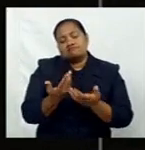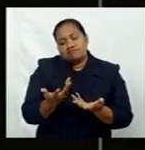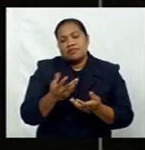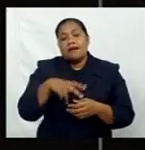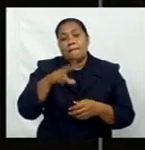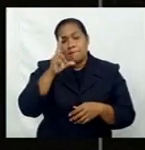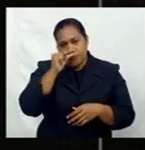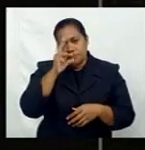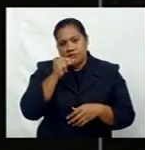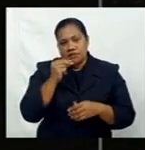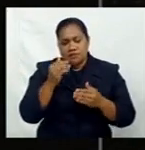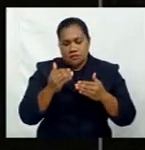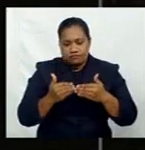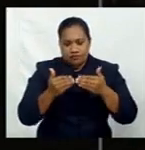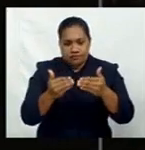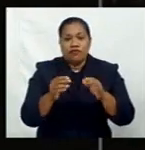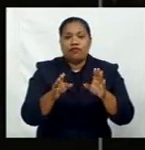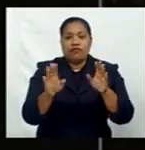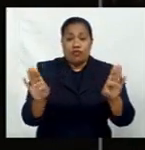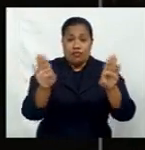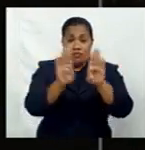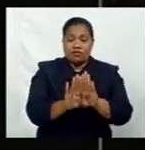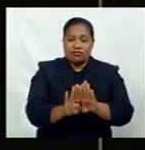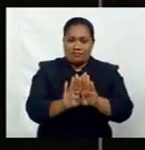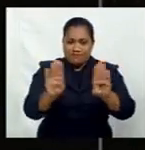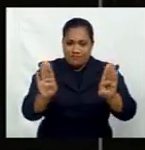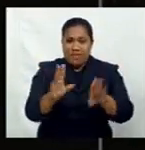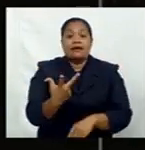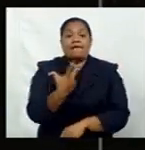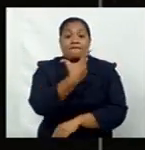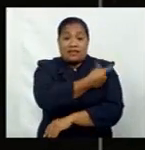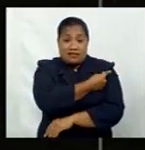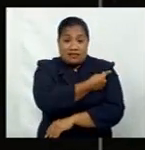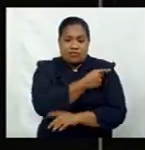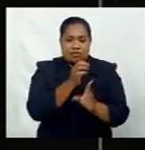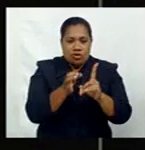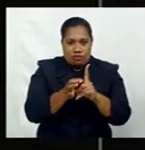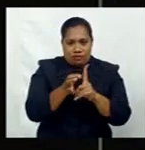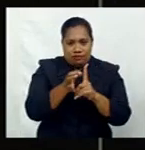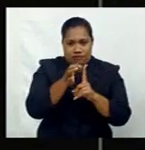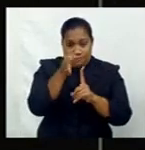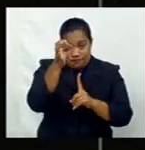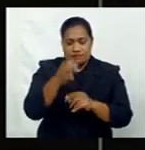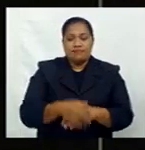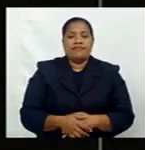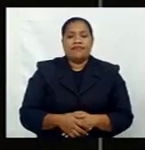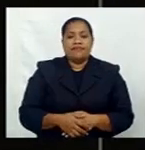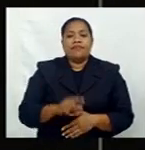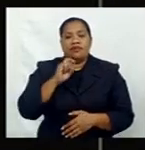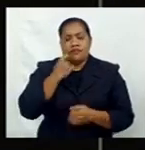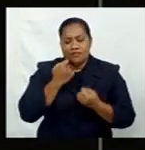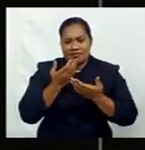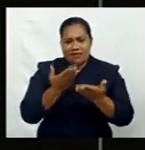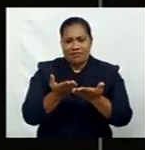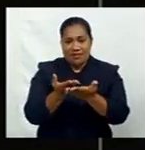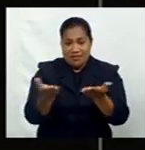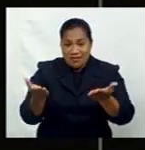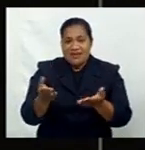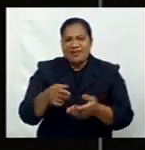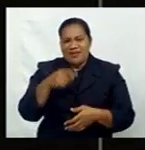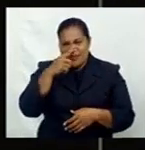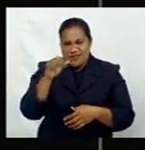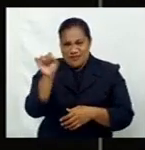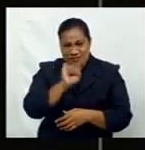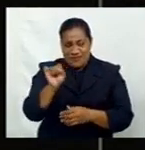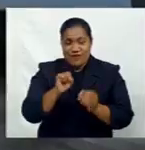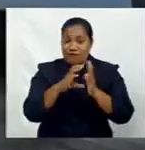restrictions including borders being lifted as vaccination numbers progress has given these breadwinners a glimmer of hope. Lina